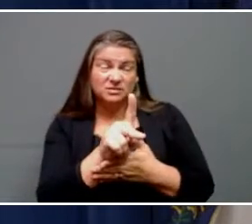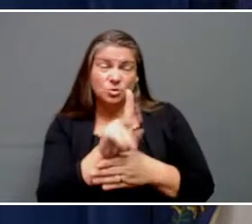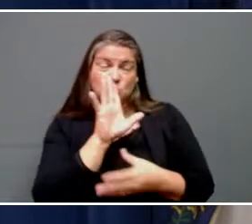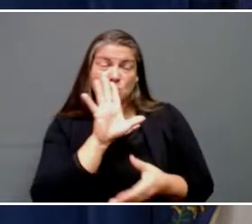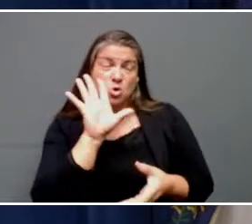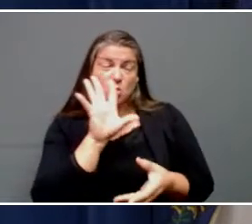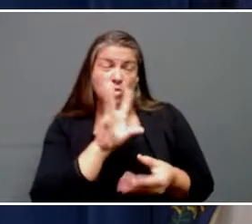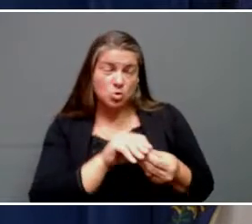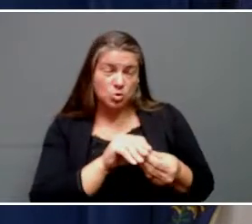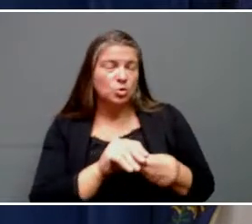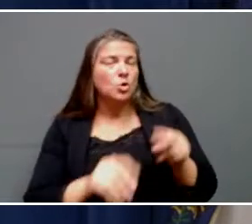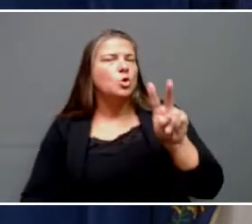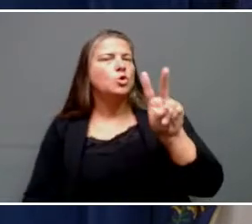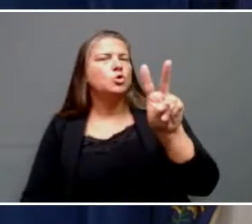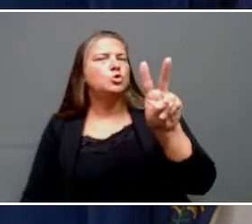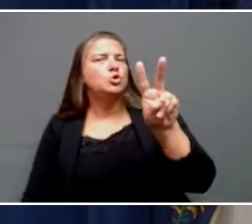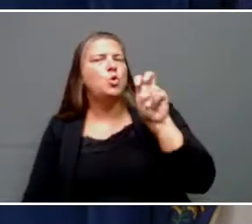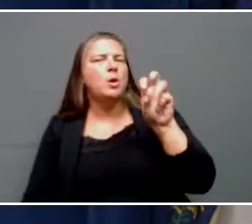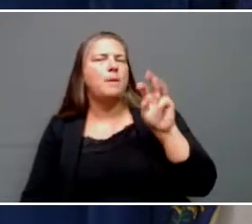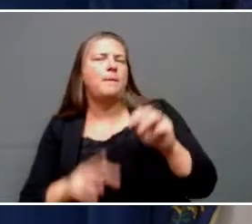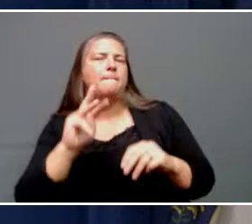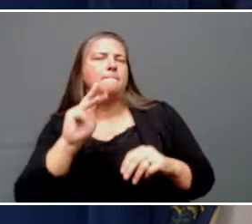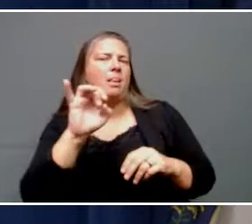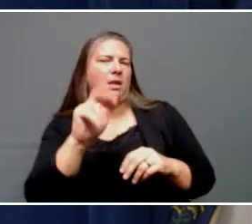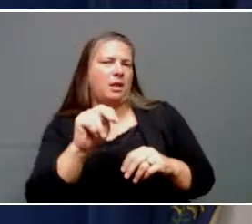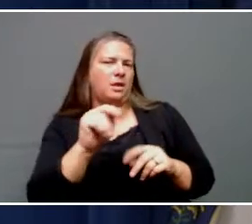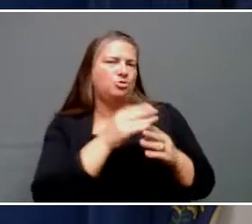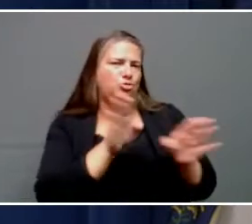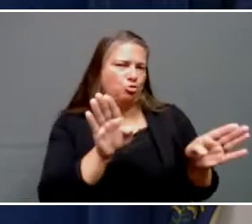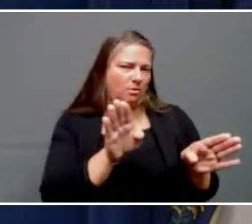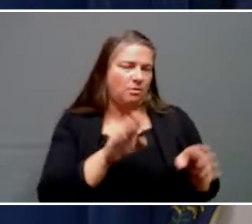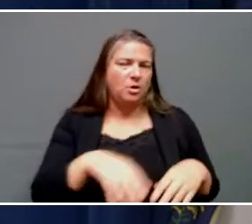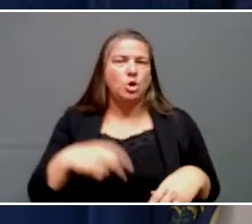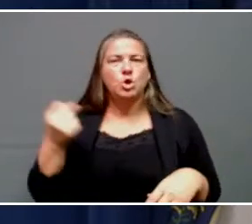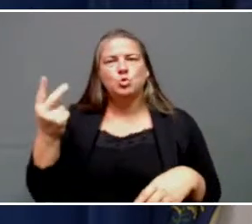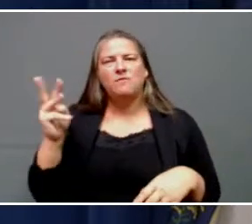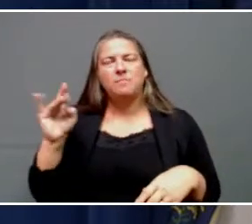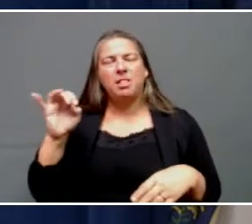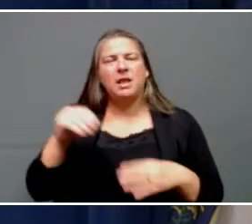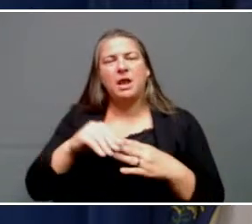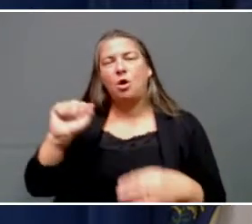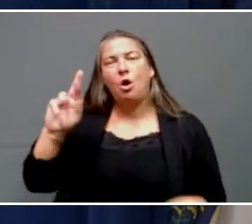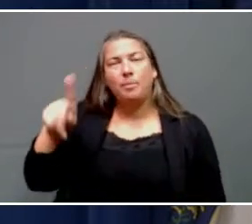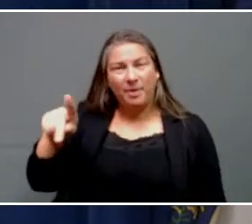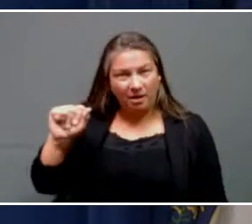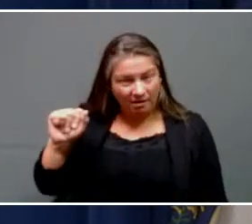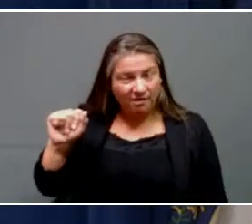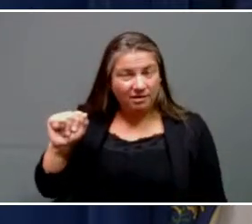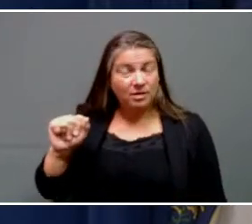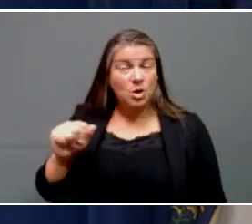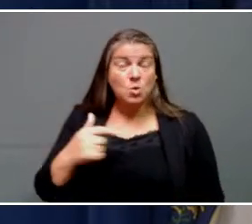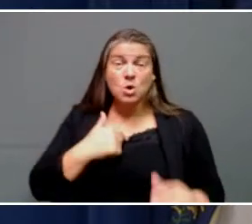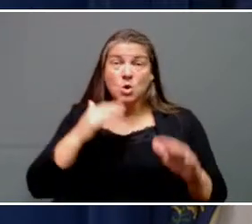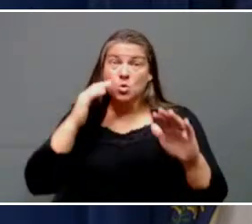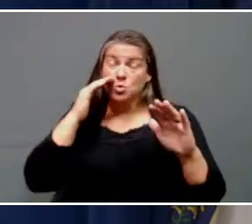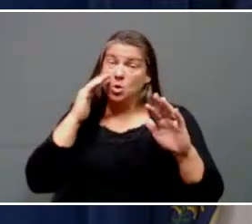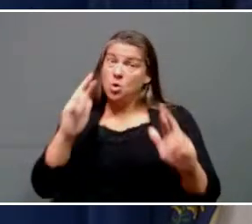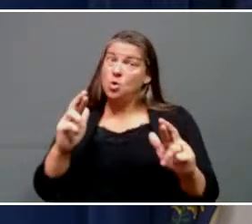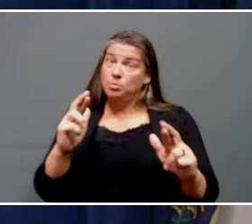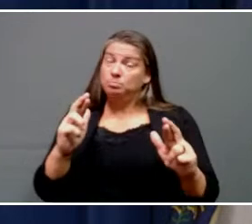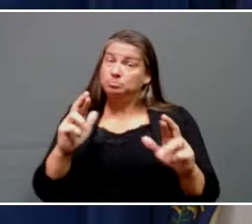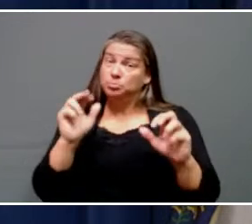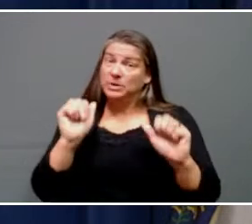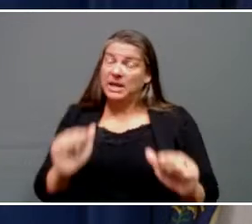right is 200 million in general fund 12 million in in ARPA. Now our hope is that we will be able to be potentially